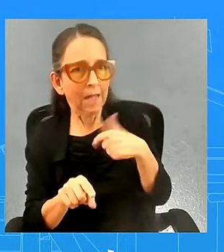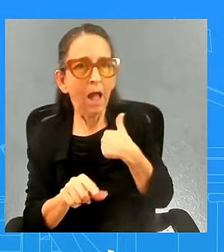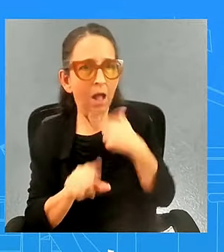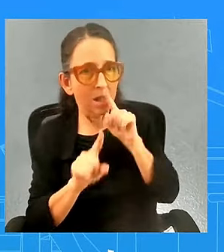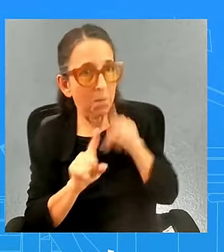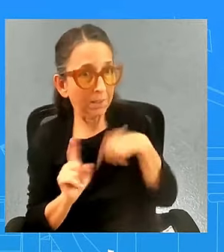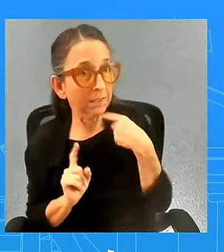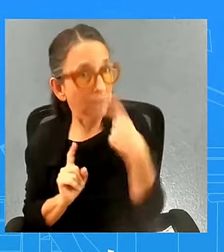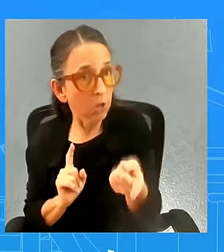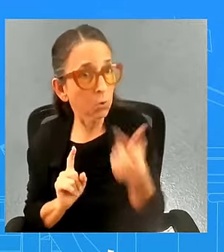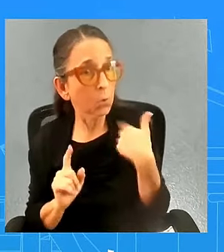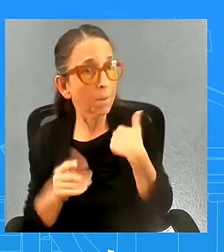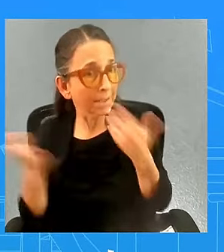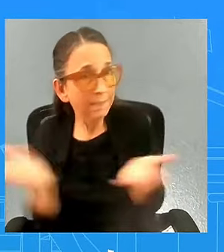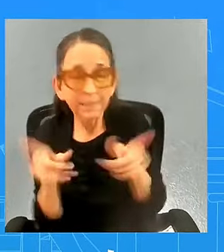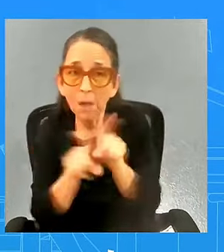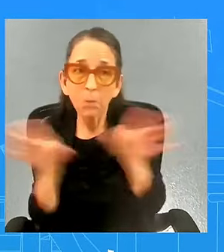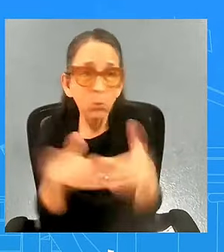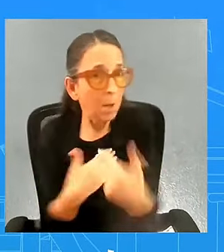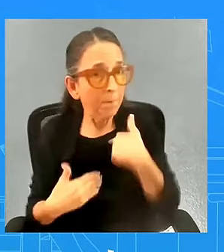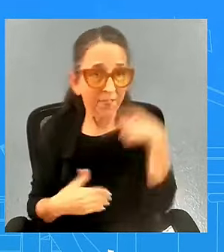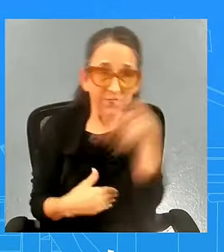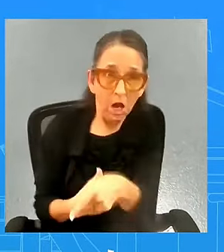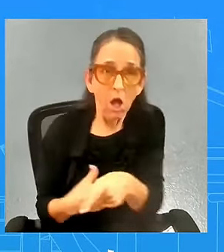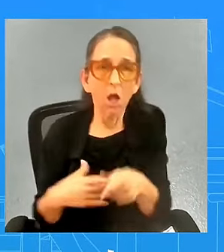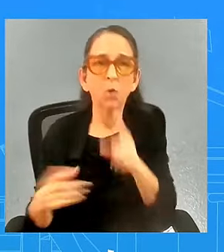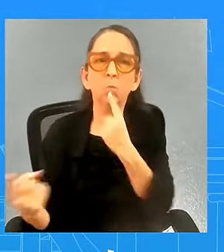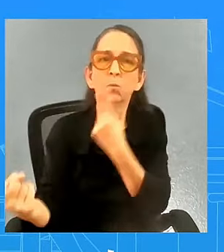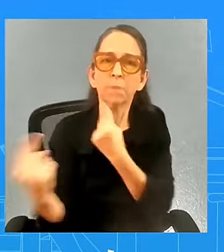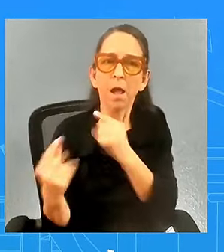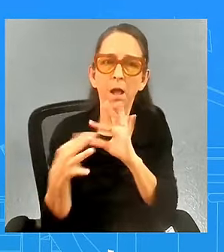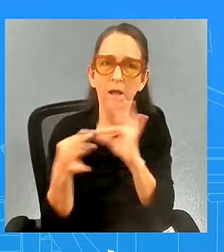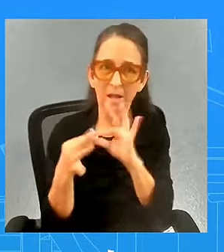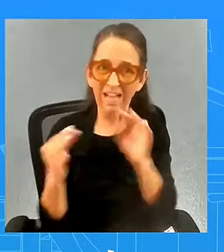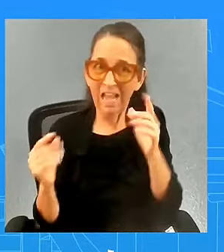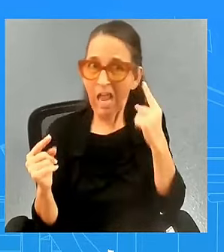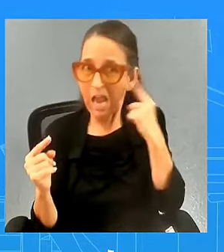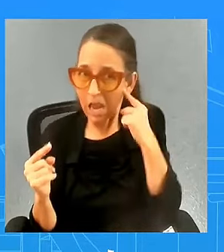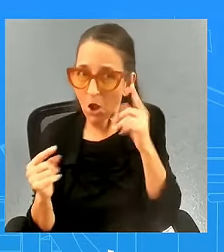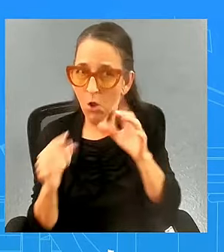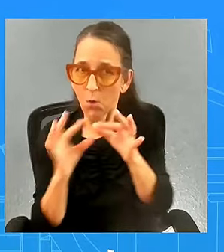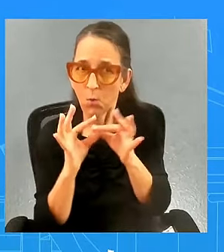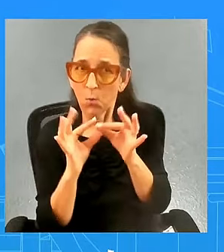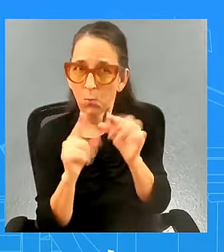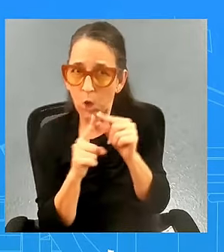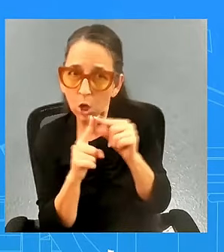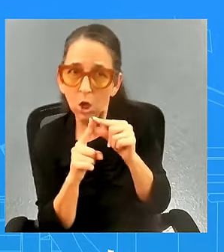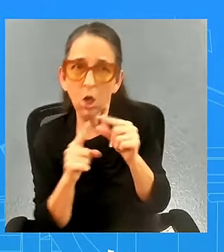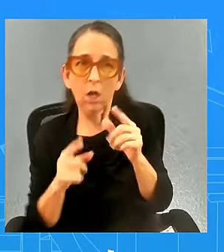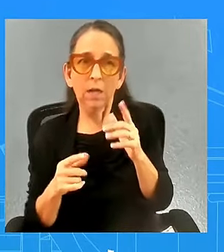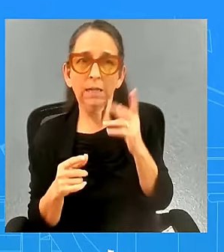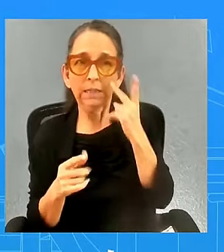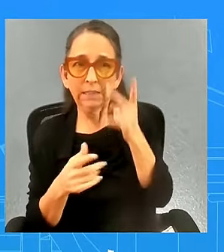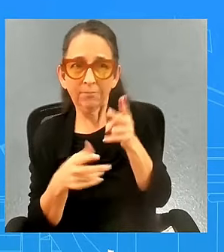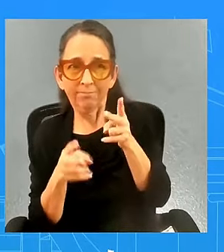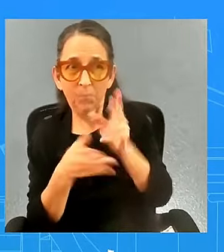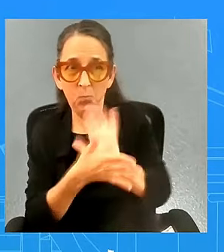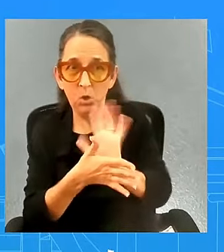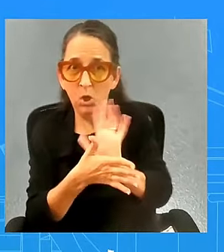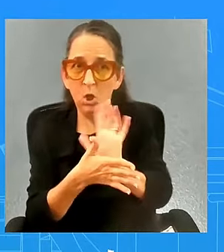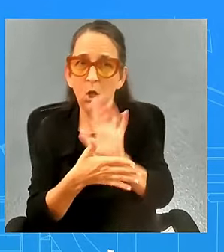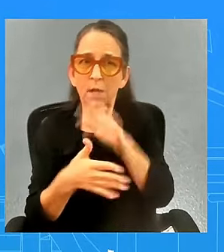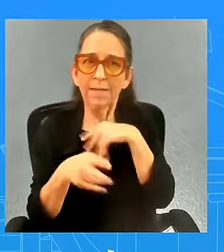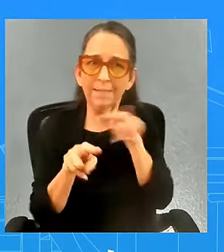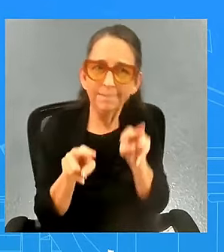but if you were any sort of normal person listening to that video or looking at the clips online you could come to the conclusion that he was calling